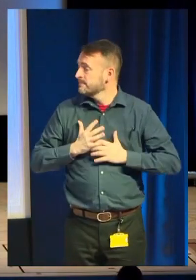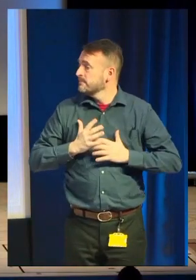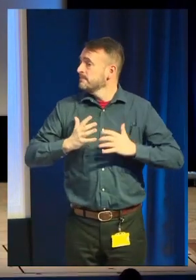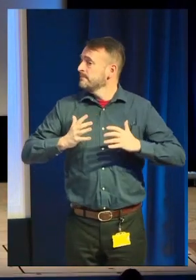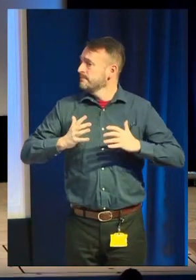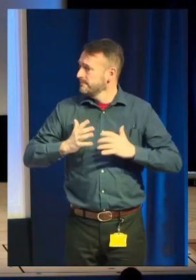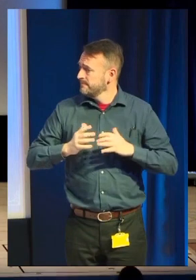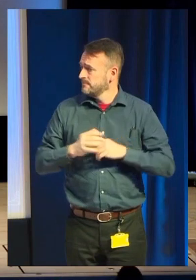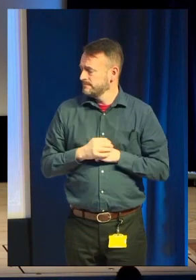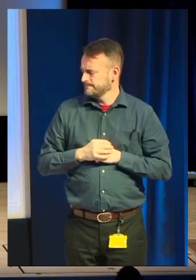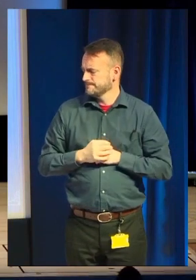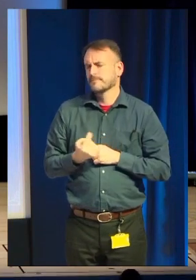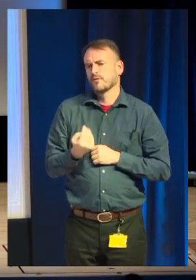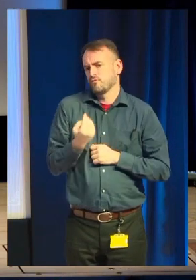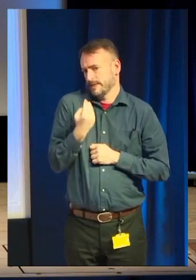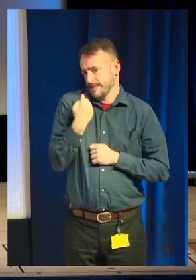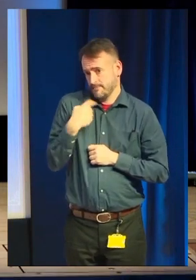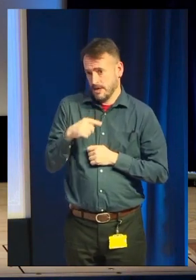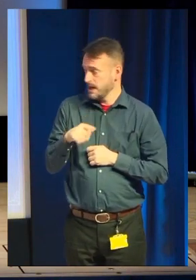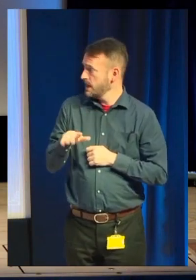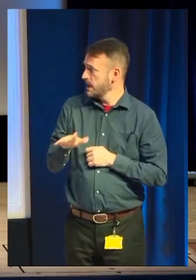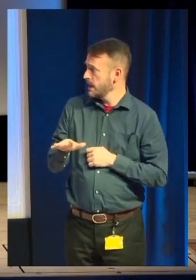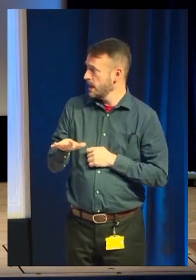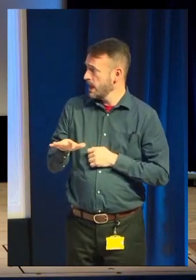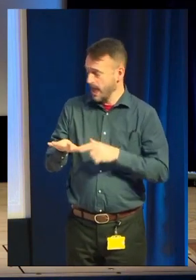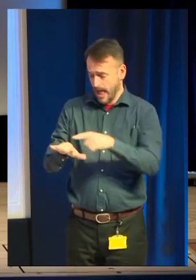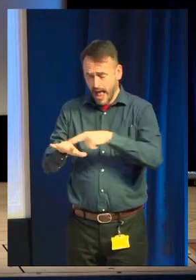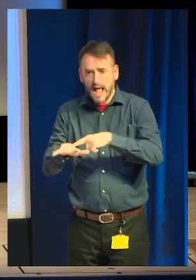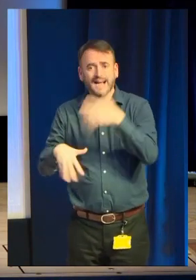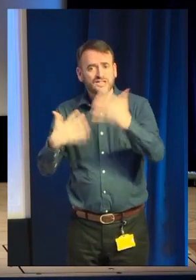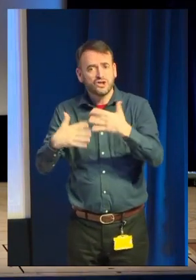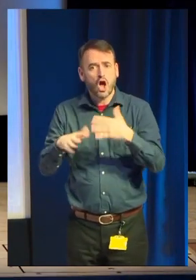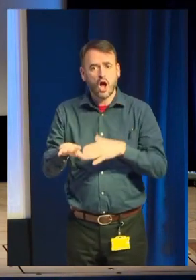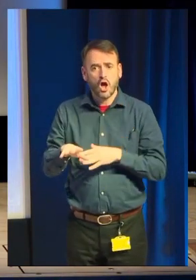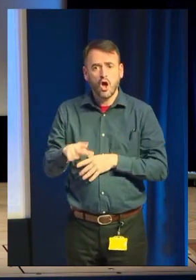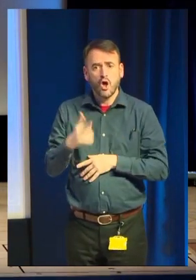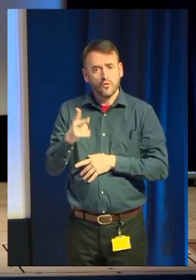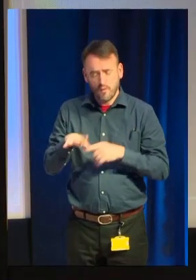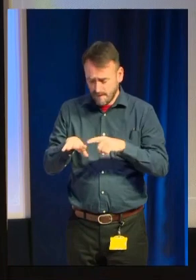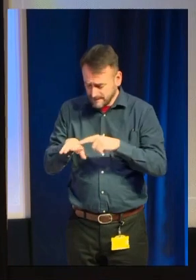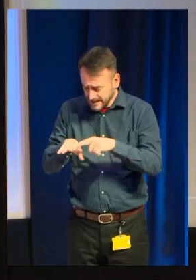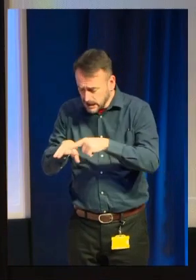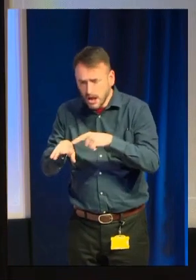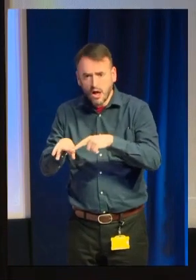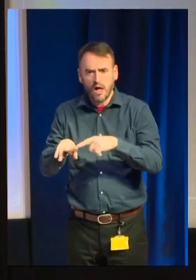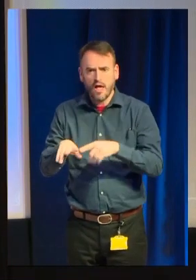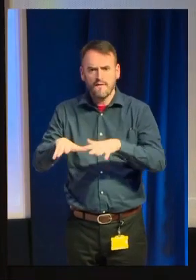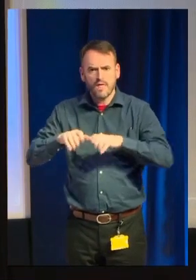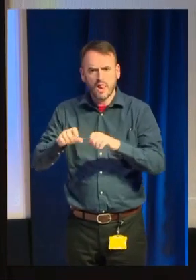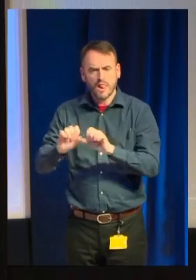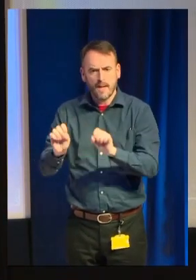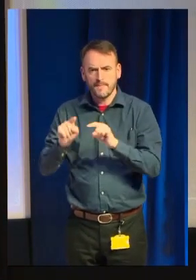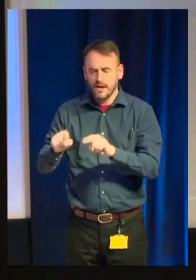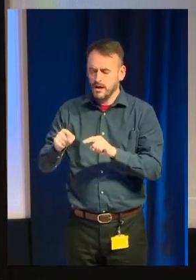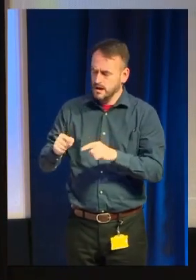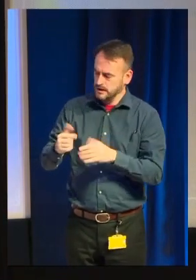Recently, I injured my hand. I lost a feeling in two fingers of my hand. And it really forced me to slow down, which coincided with the time